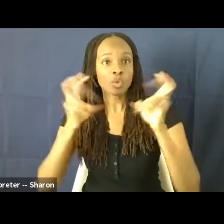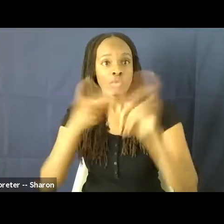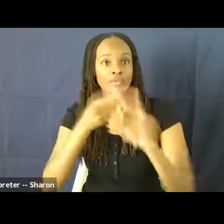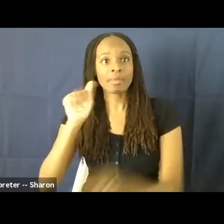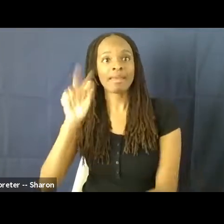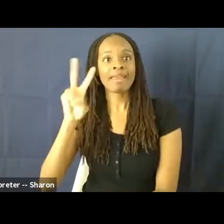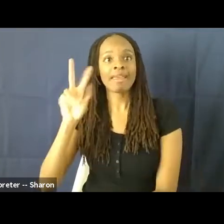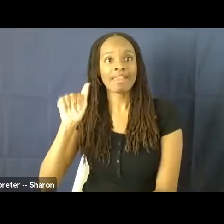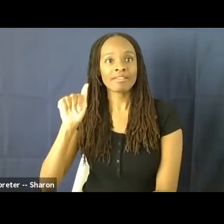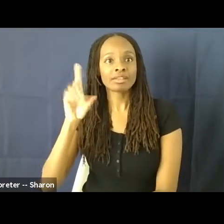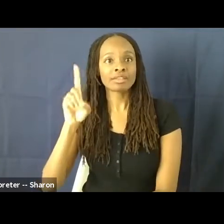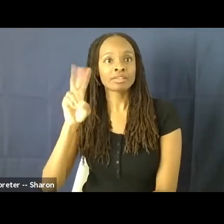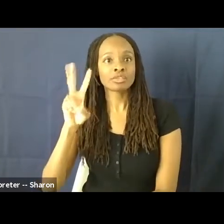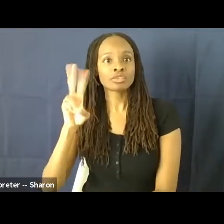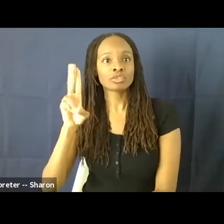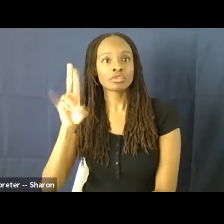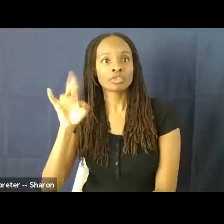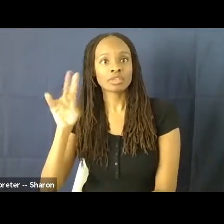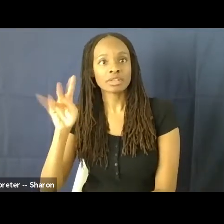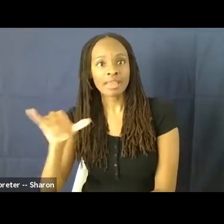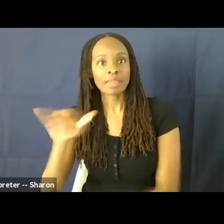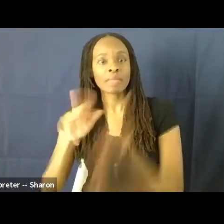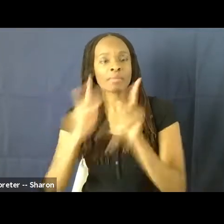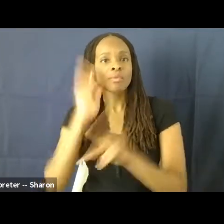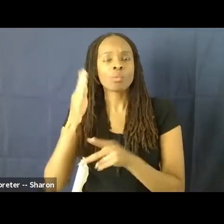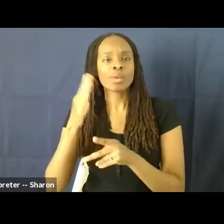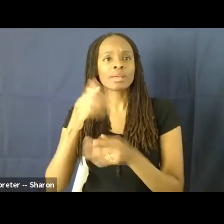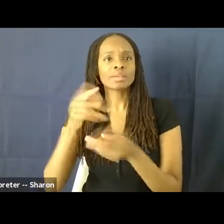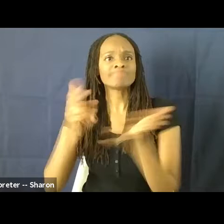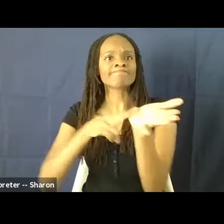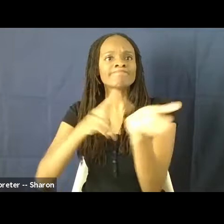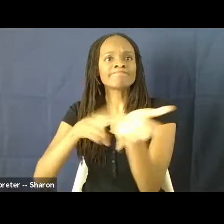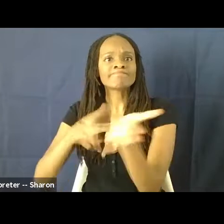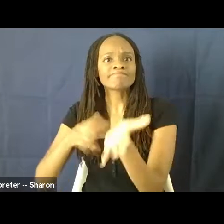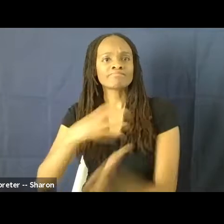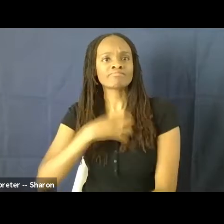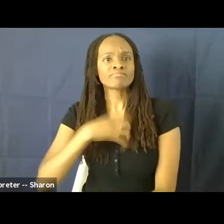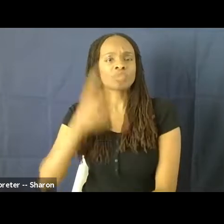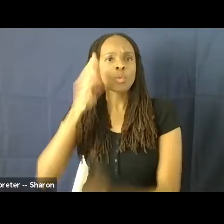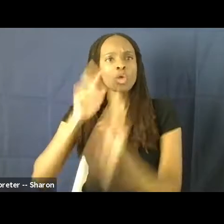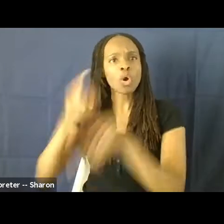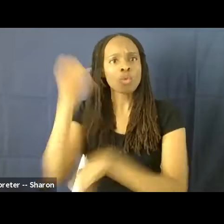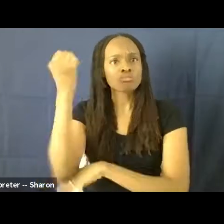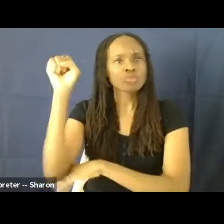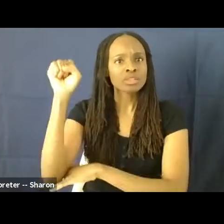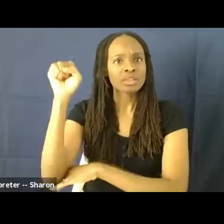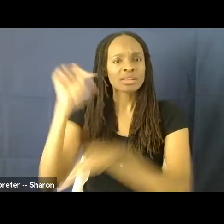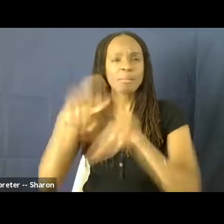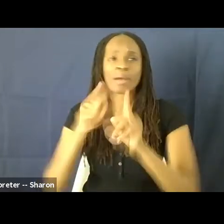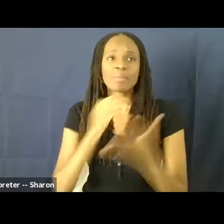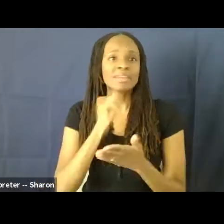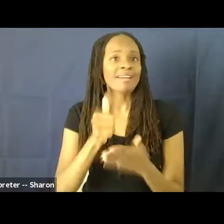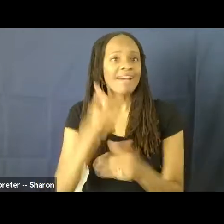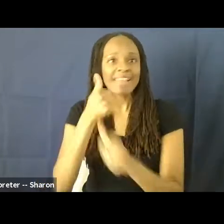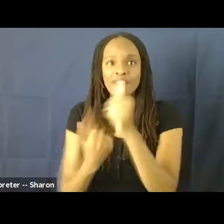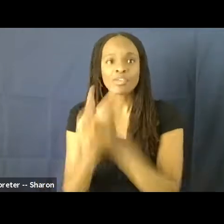what I found is to have people sign petitions or everyone go to this protest, everyone may not be interested in